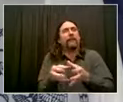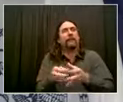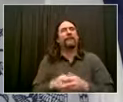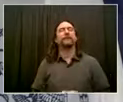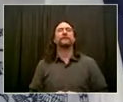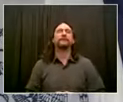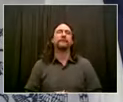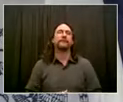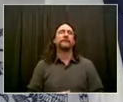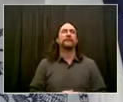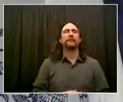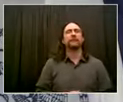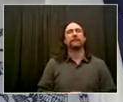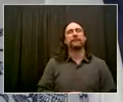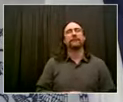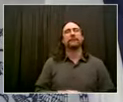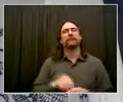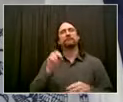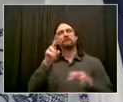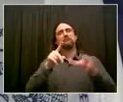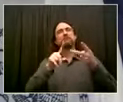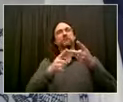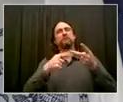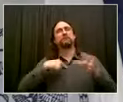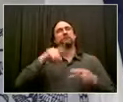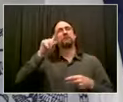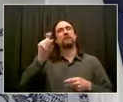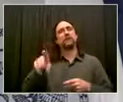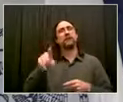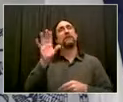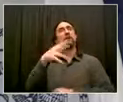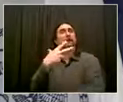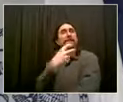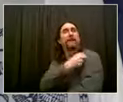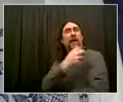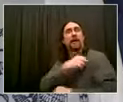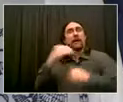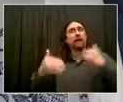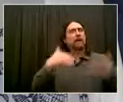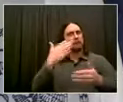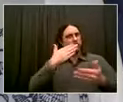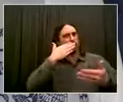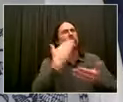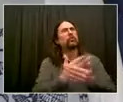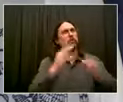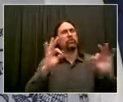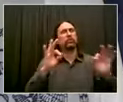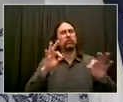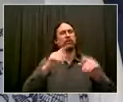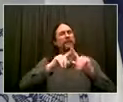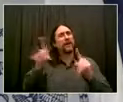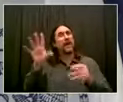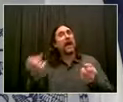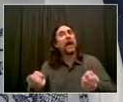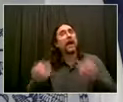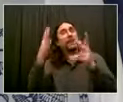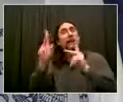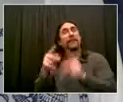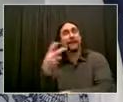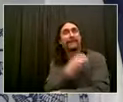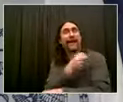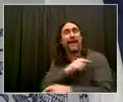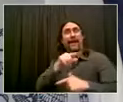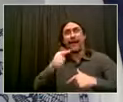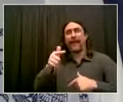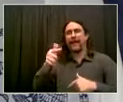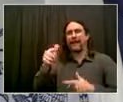the city do to encourage people to get vaccinated? Connecticut, in this case, is doing an amazing job. Also the city, but we need to encourage